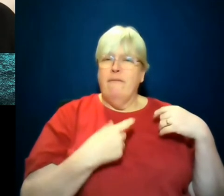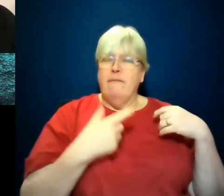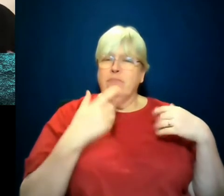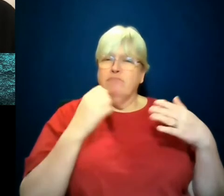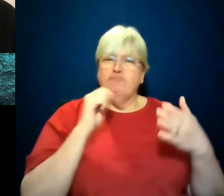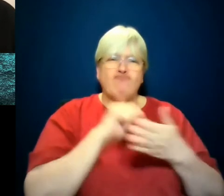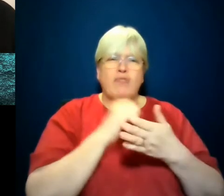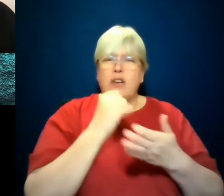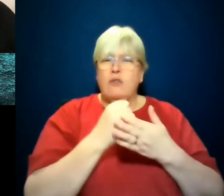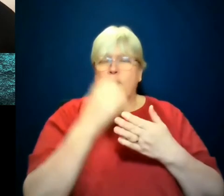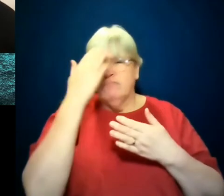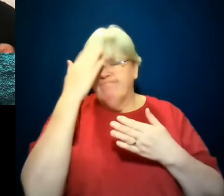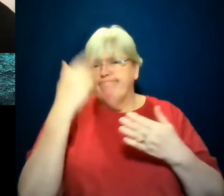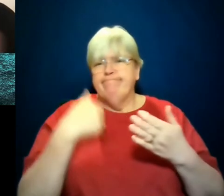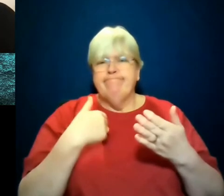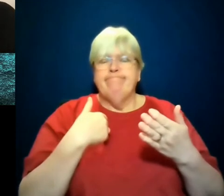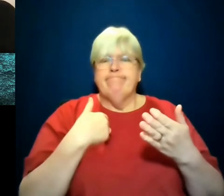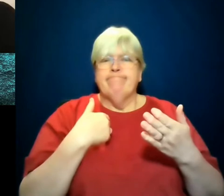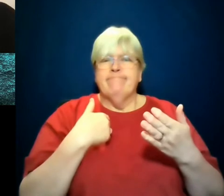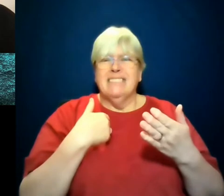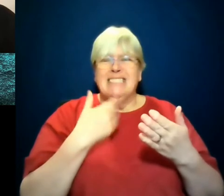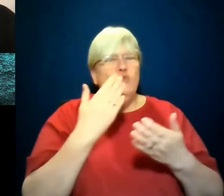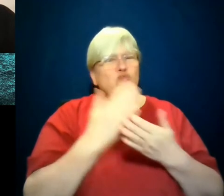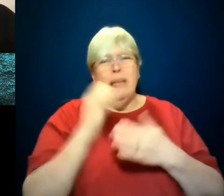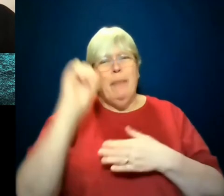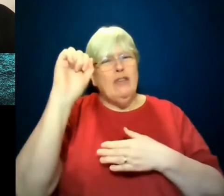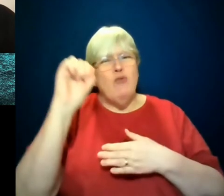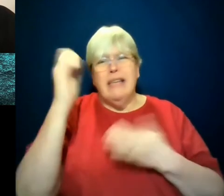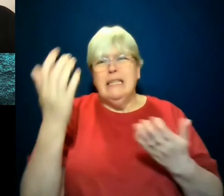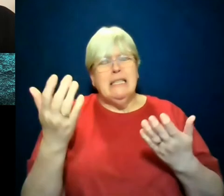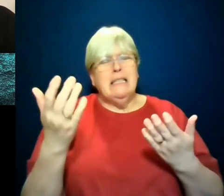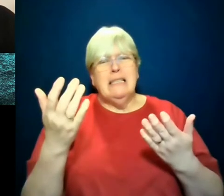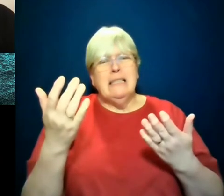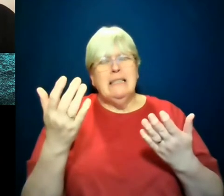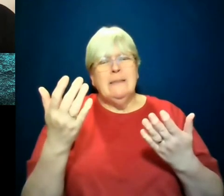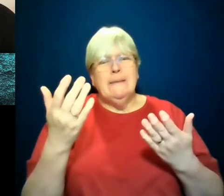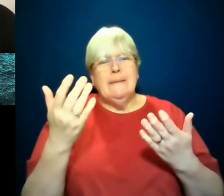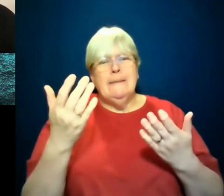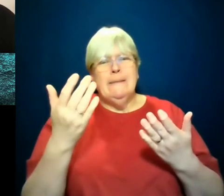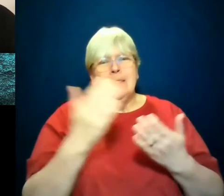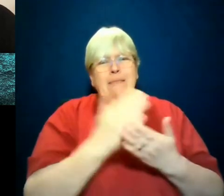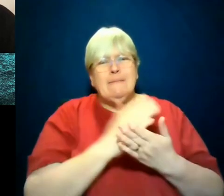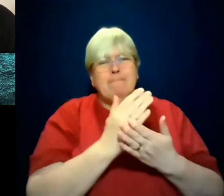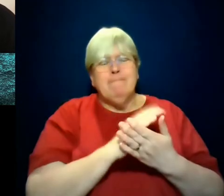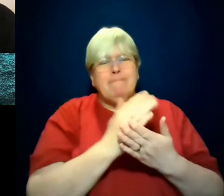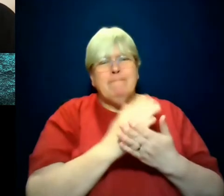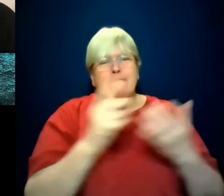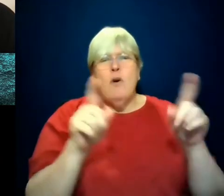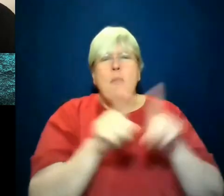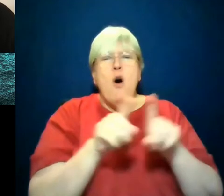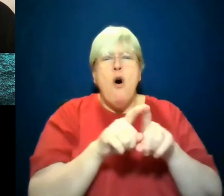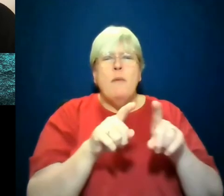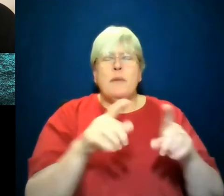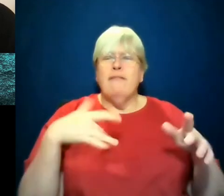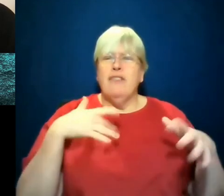towards patriotism, impulses toward wanting to love where I'm from while also feeling rage about it as well.